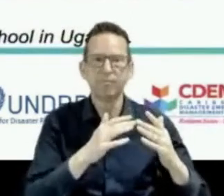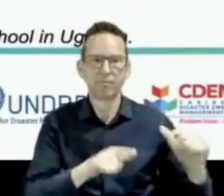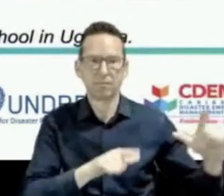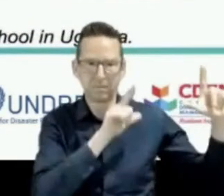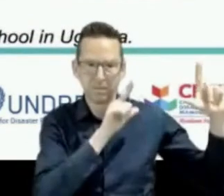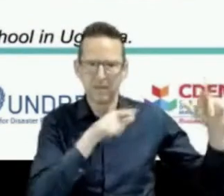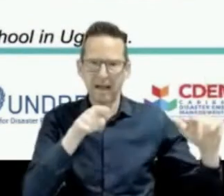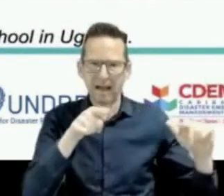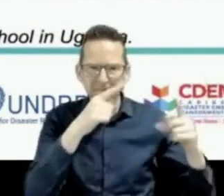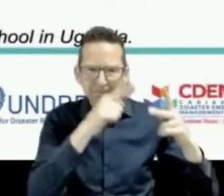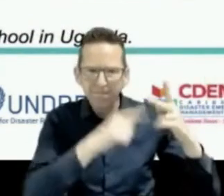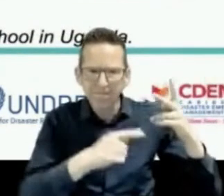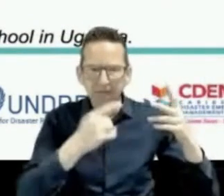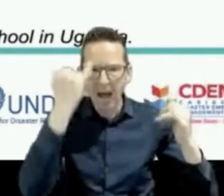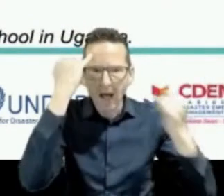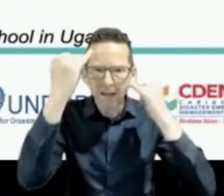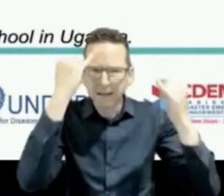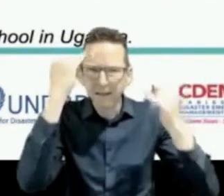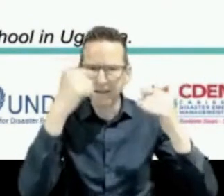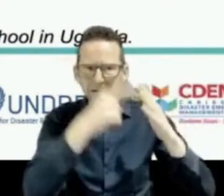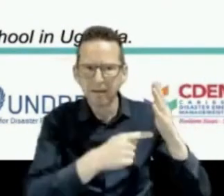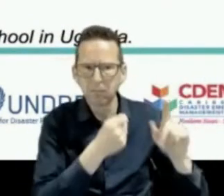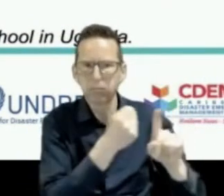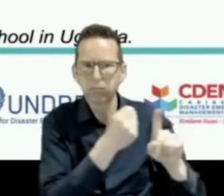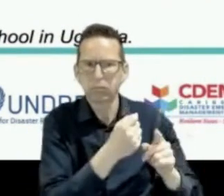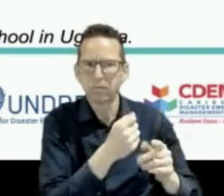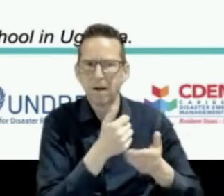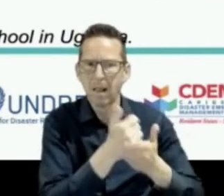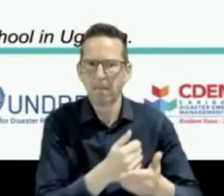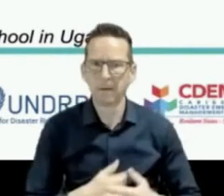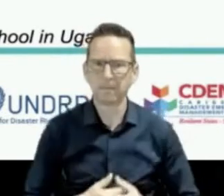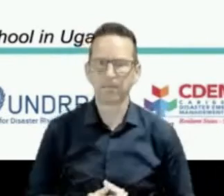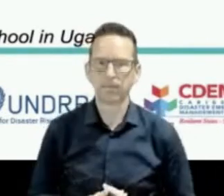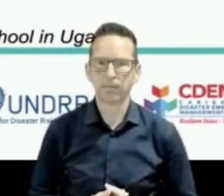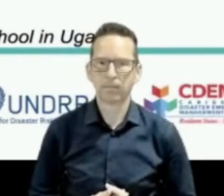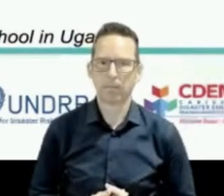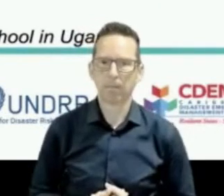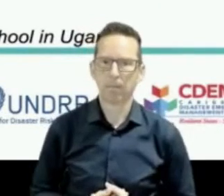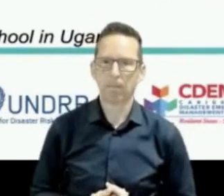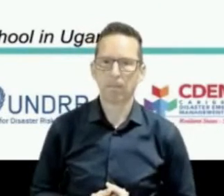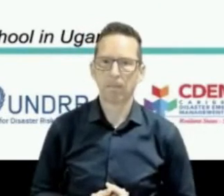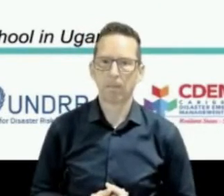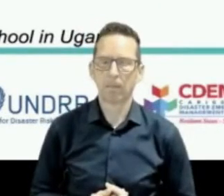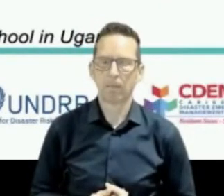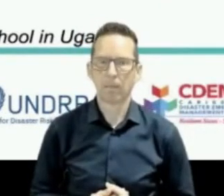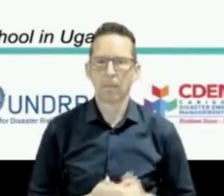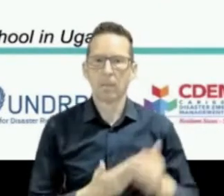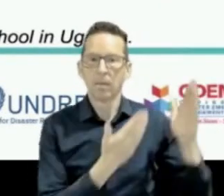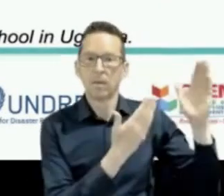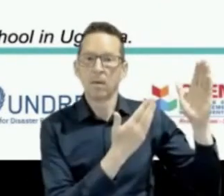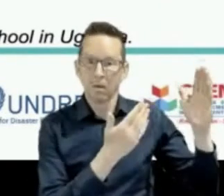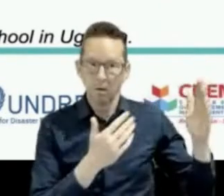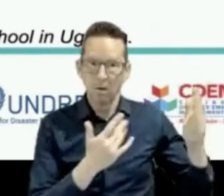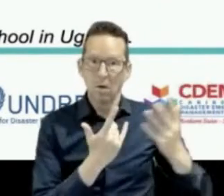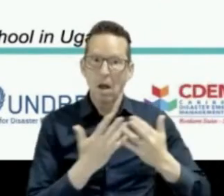have lightning safety culture and education having reduced the numbers of deaths in the US due to the work of the National Lightning